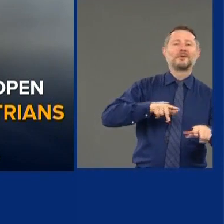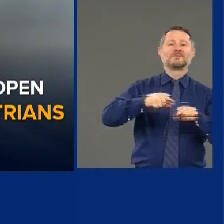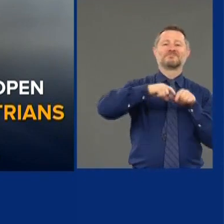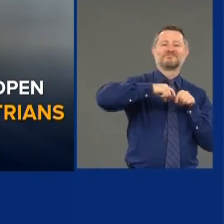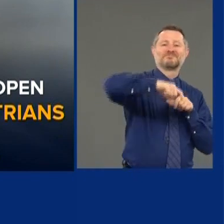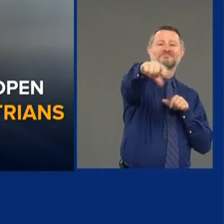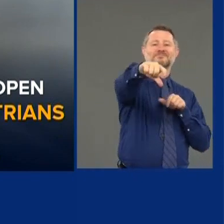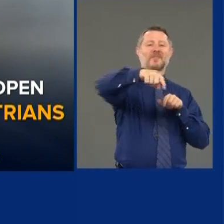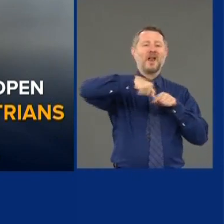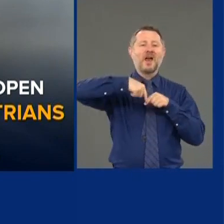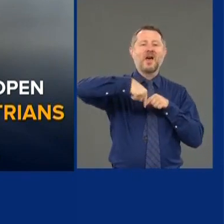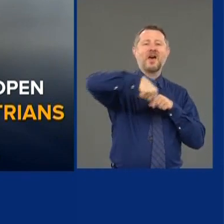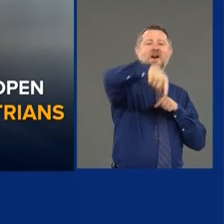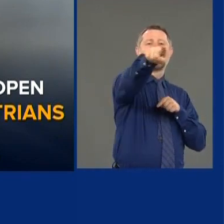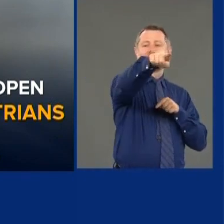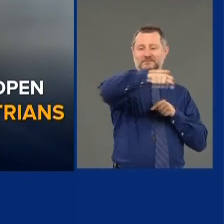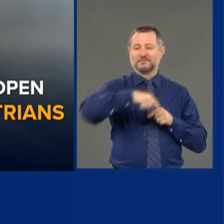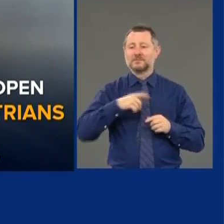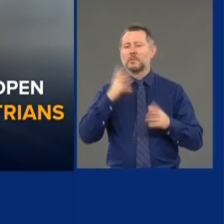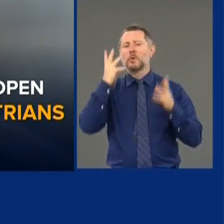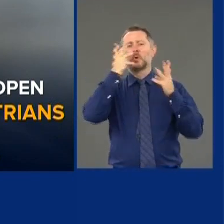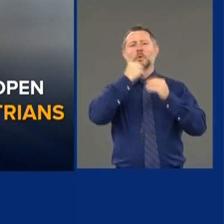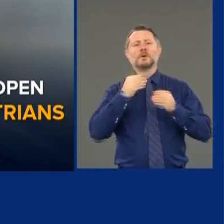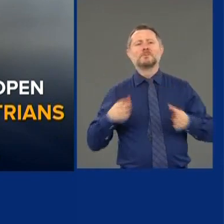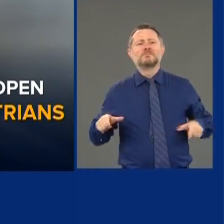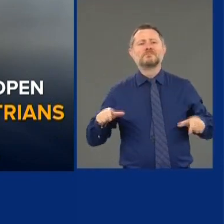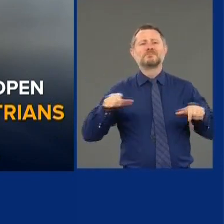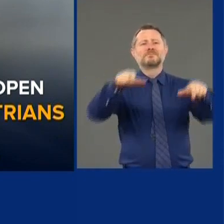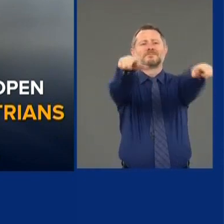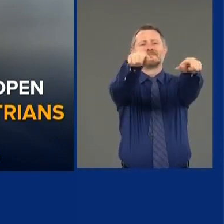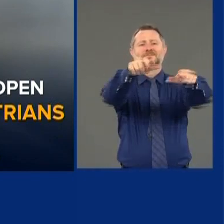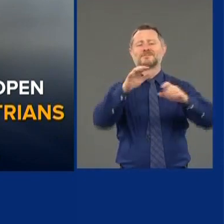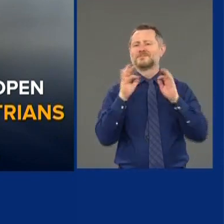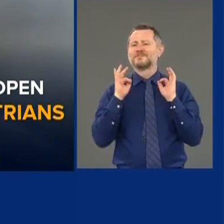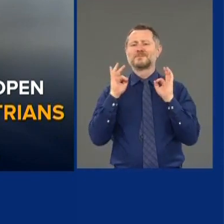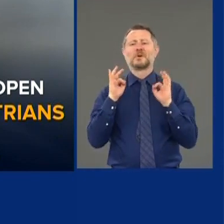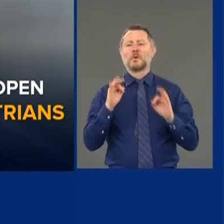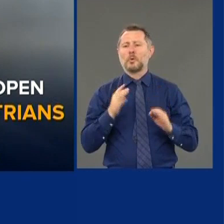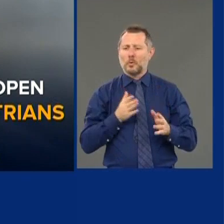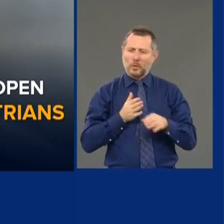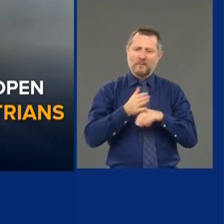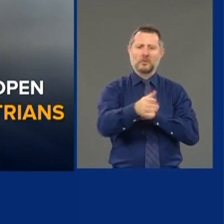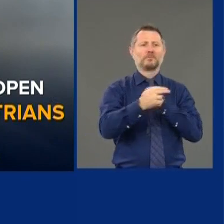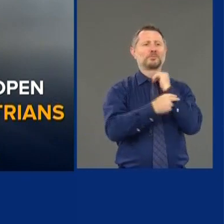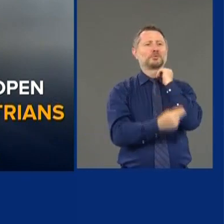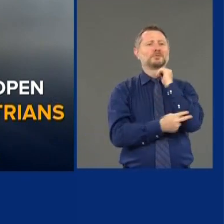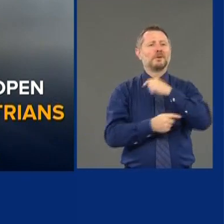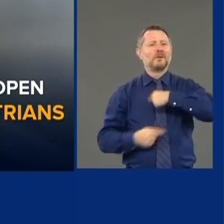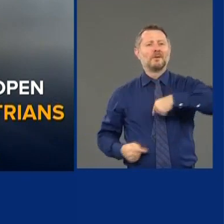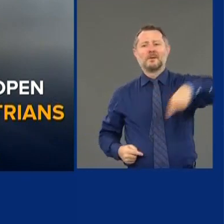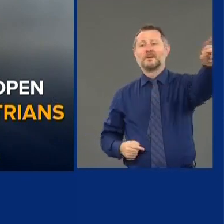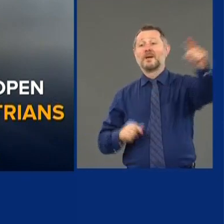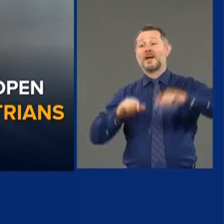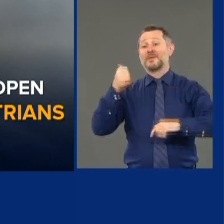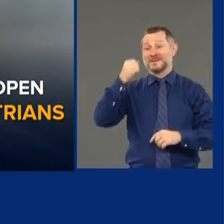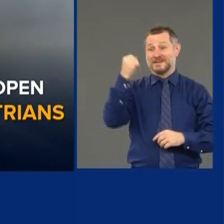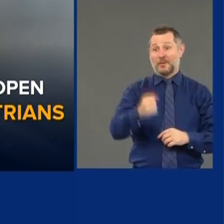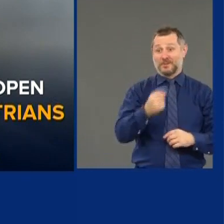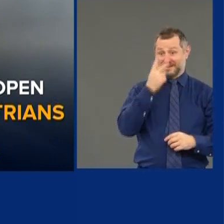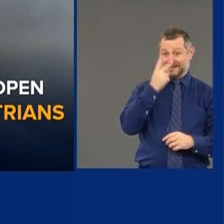Hudson River, which is spectacular in and of itself. From this bridge, you look south. You can see New York City.